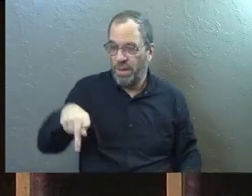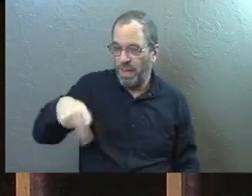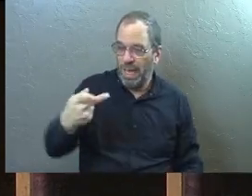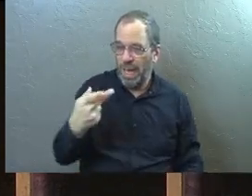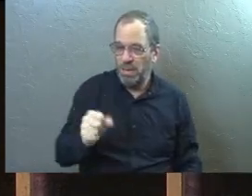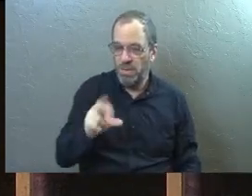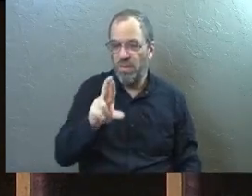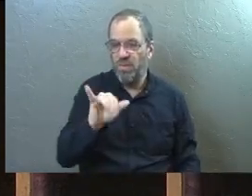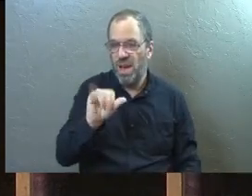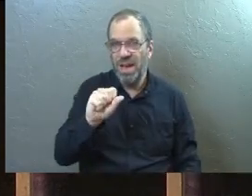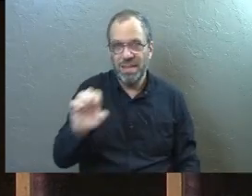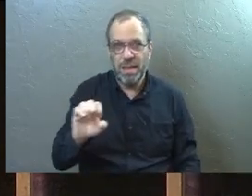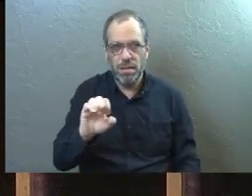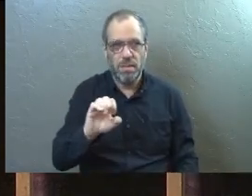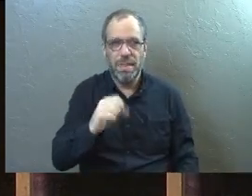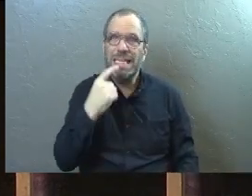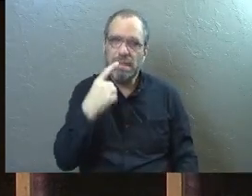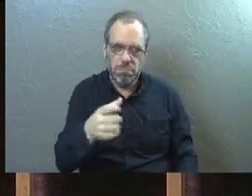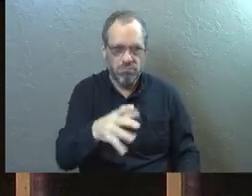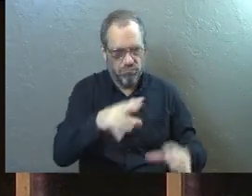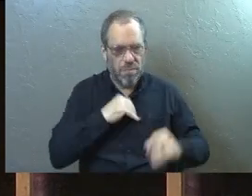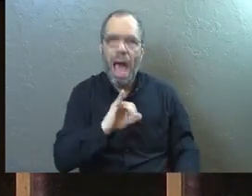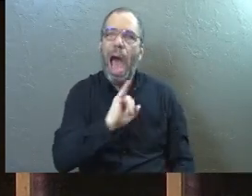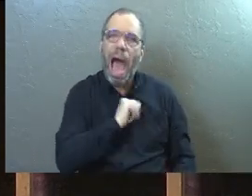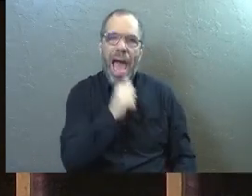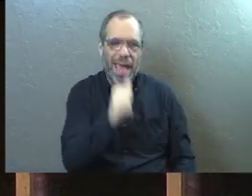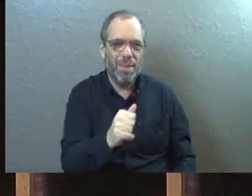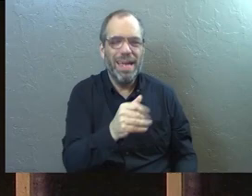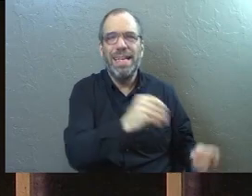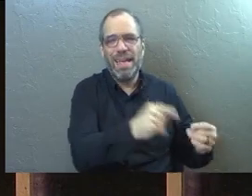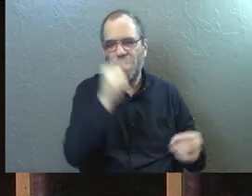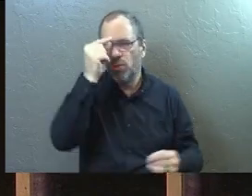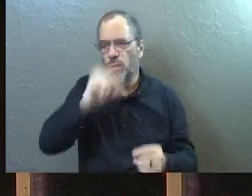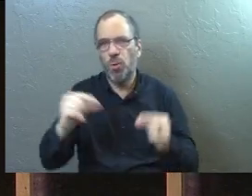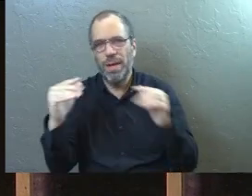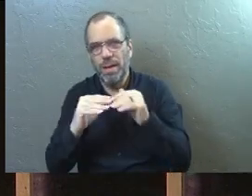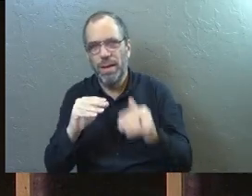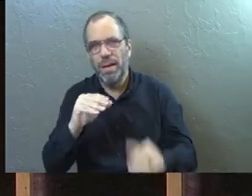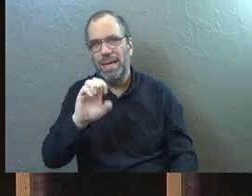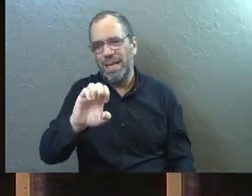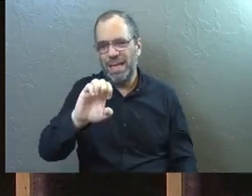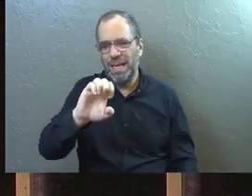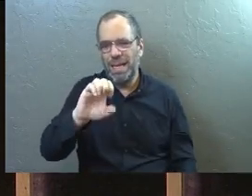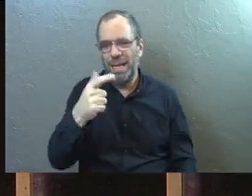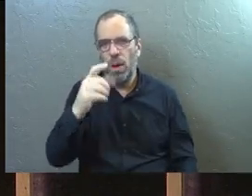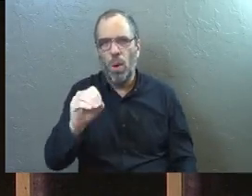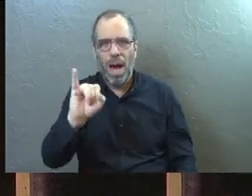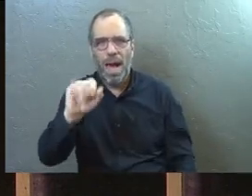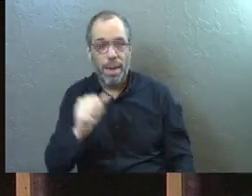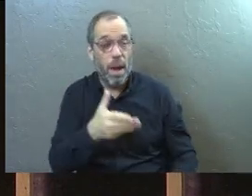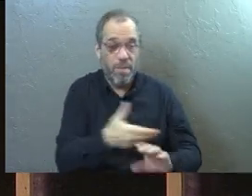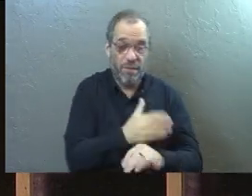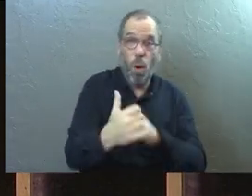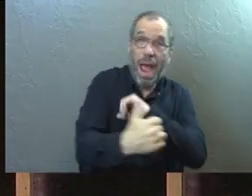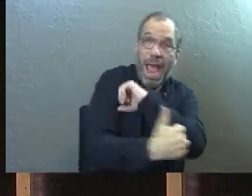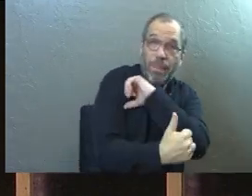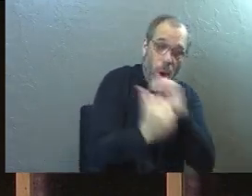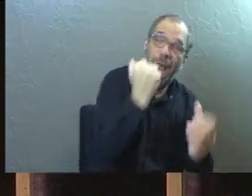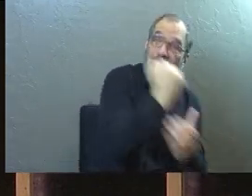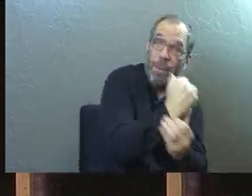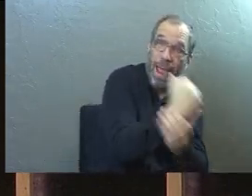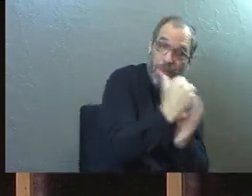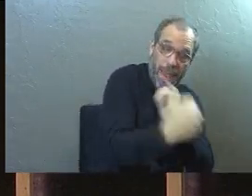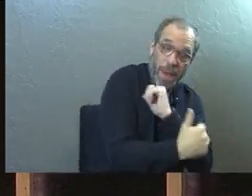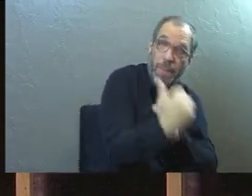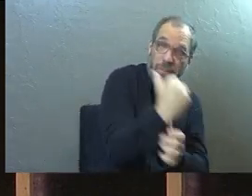divine name, the I am, and he gave us the Greek equivalent, which is ego, I, me. And he said, before Abraham was even born, I